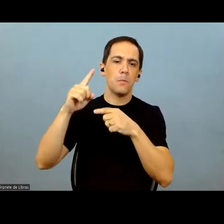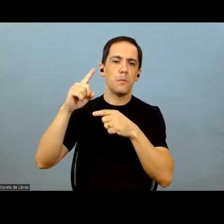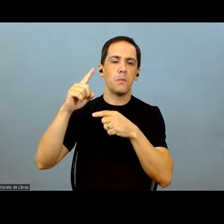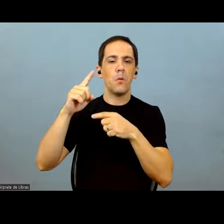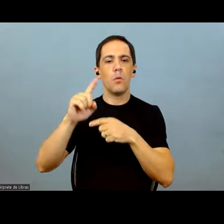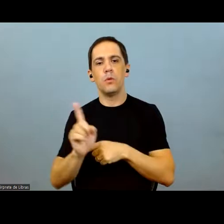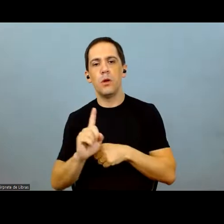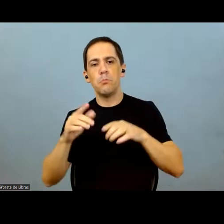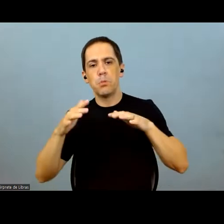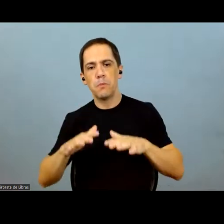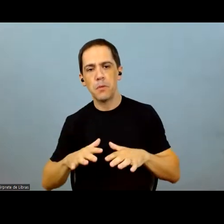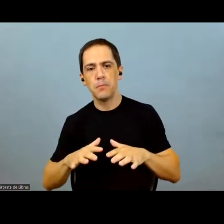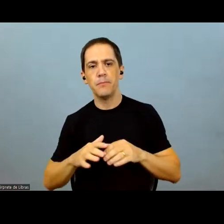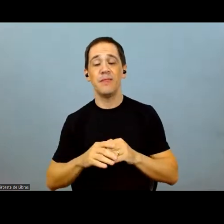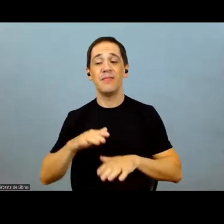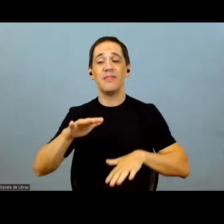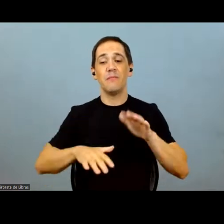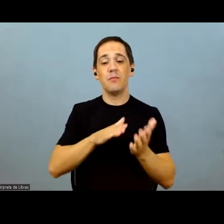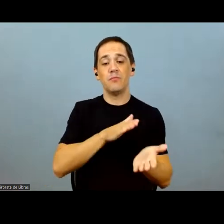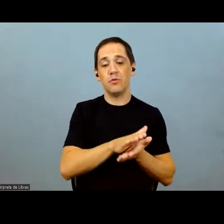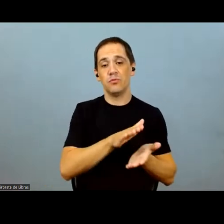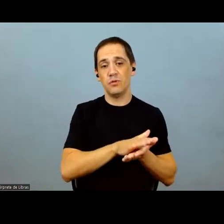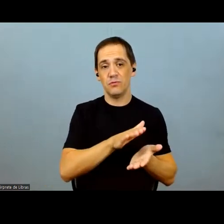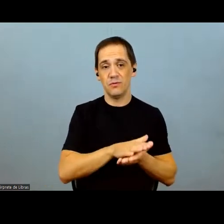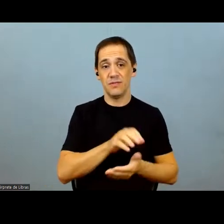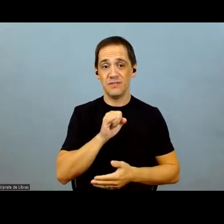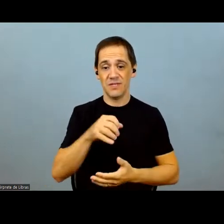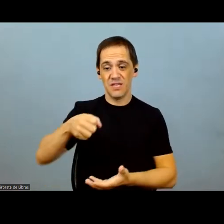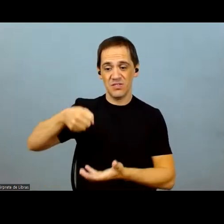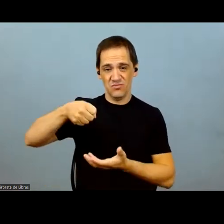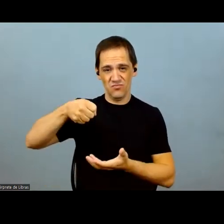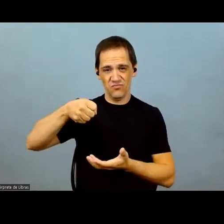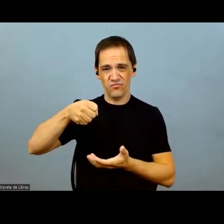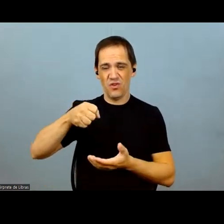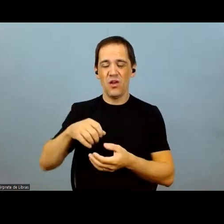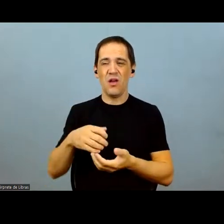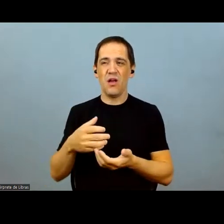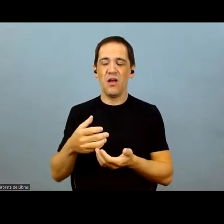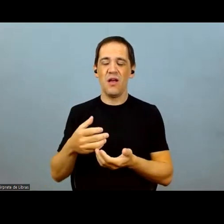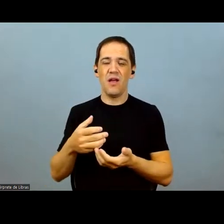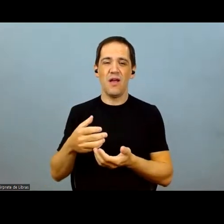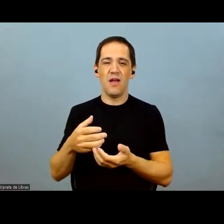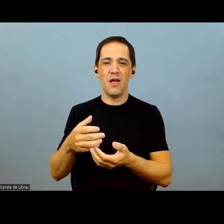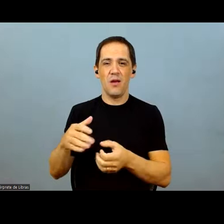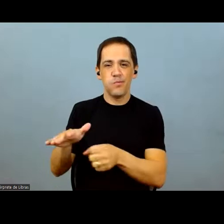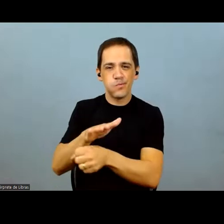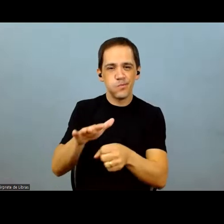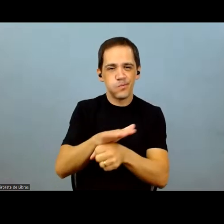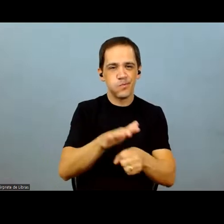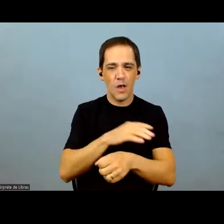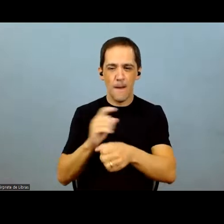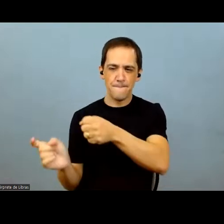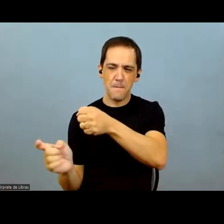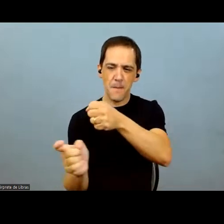high side of the spectrum? Yield in one word. Because we had a